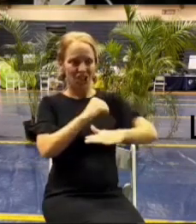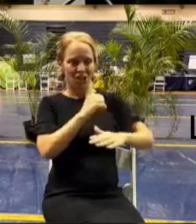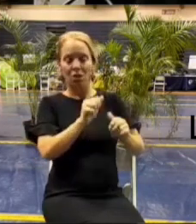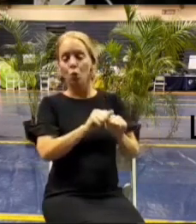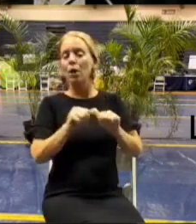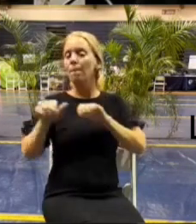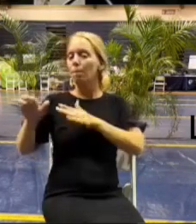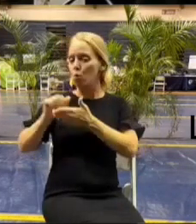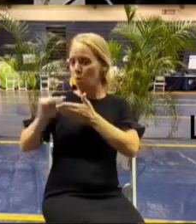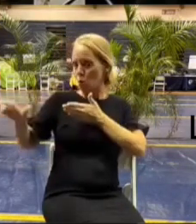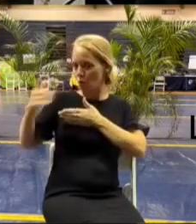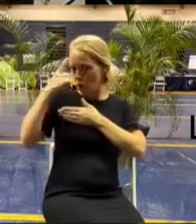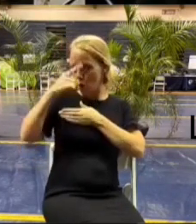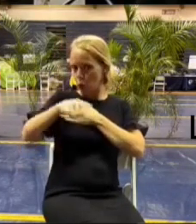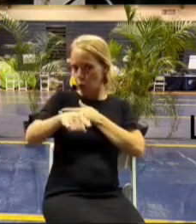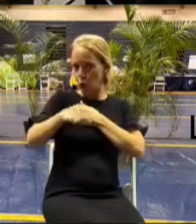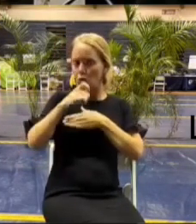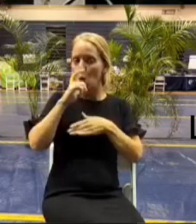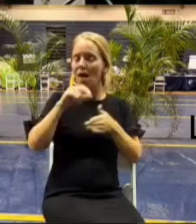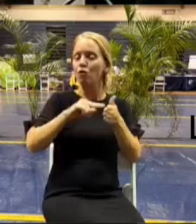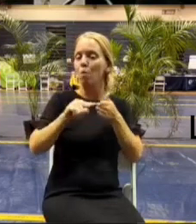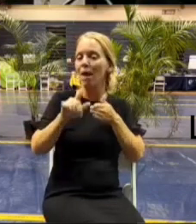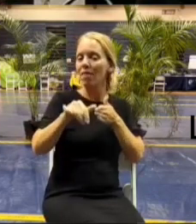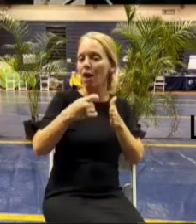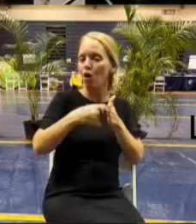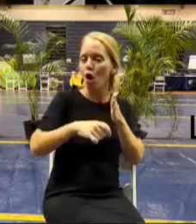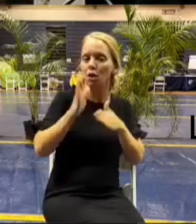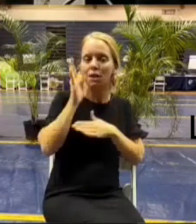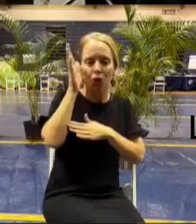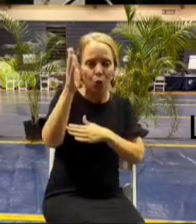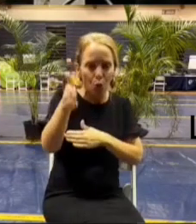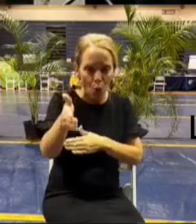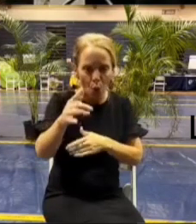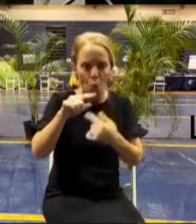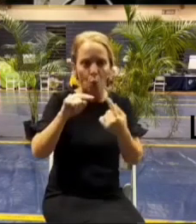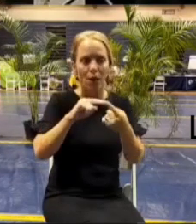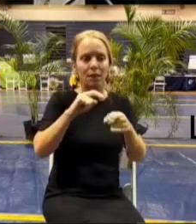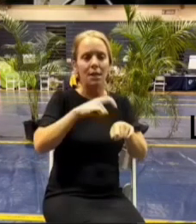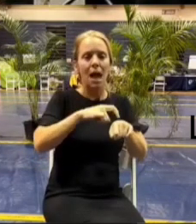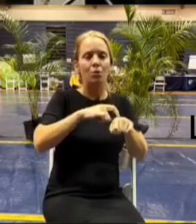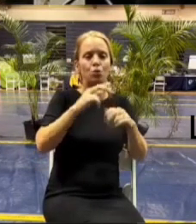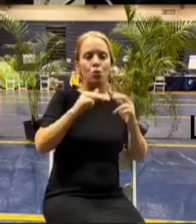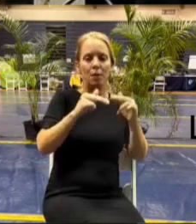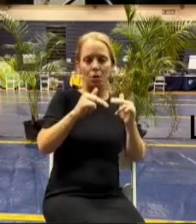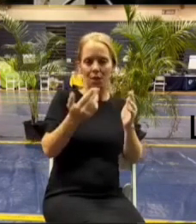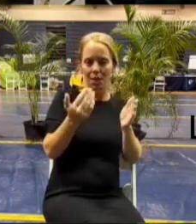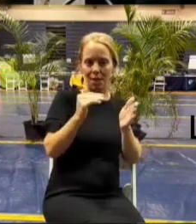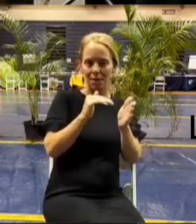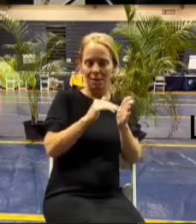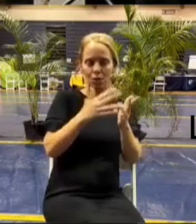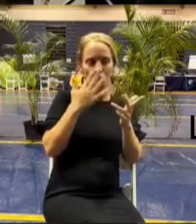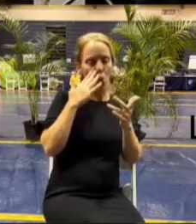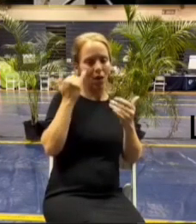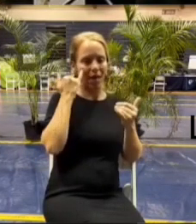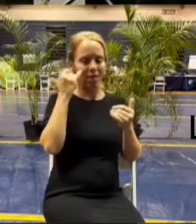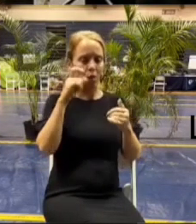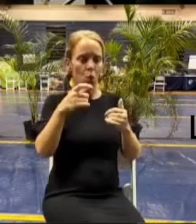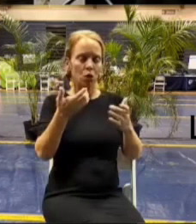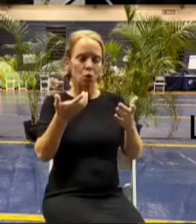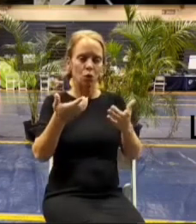uh down down the road when you when it comes time to pour a new foundation